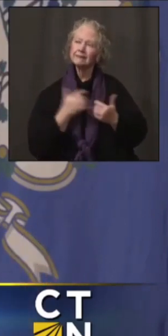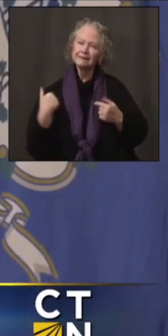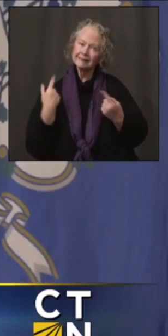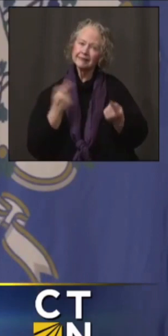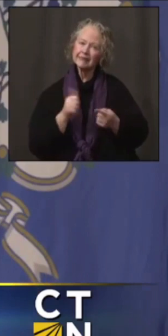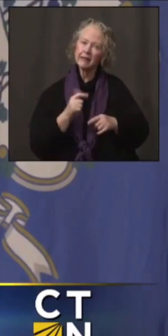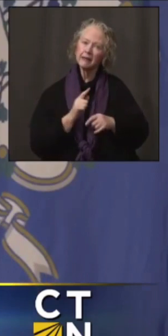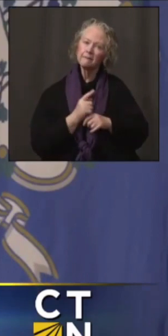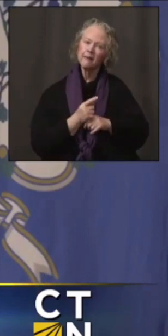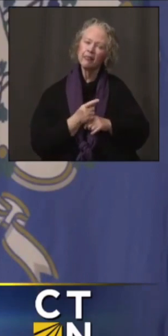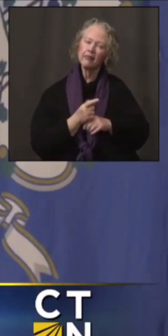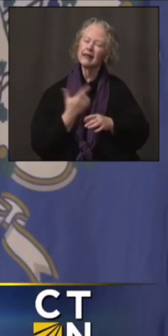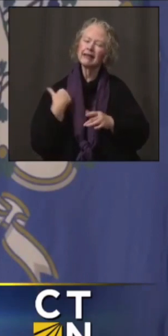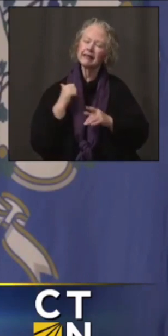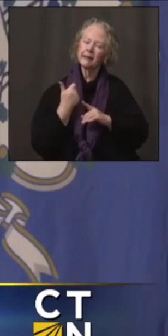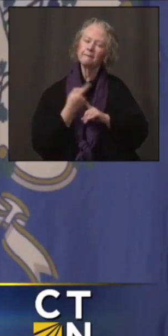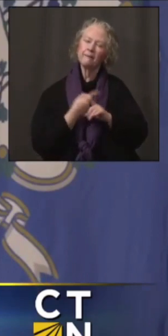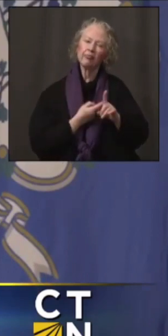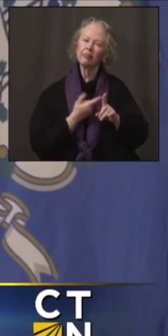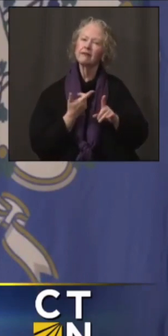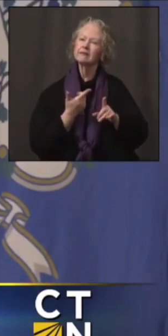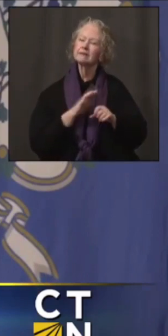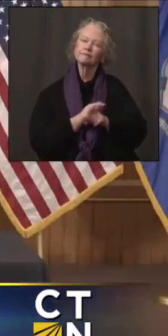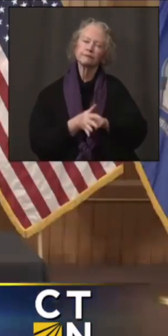But I think we're dealing with it.